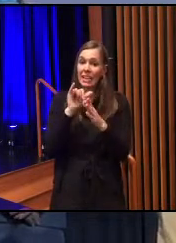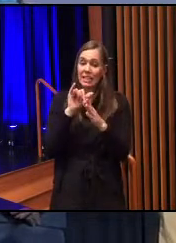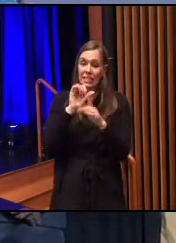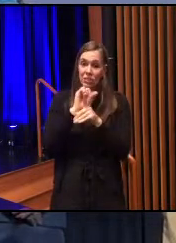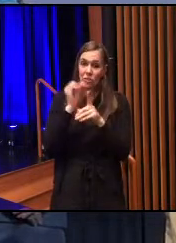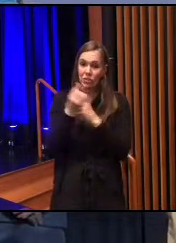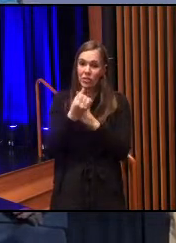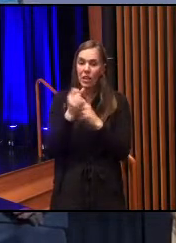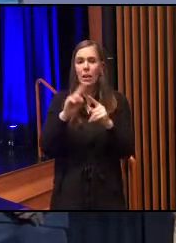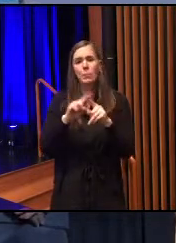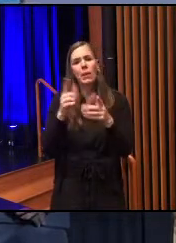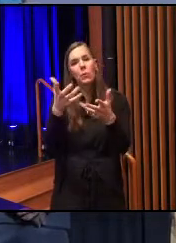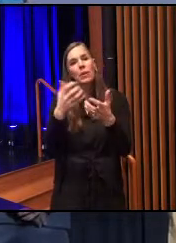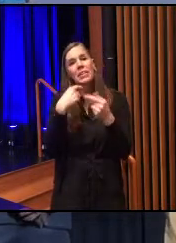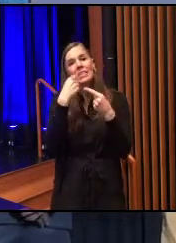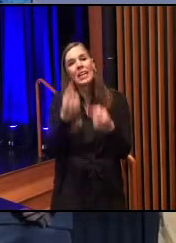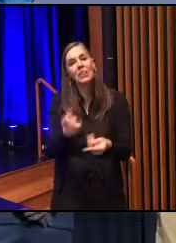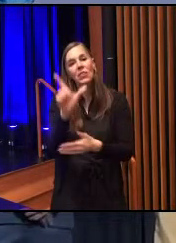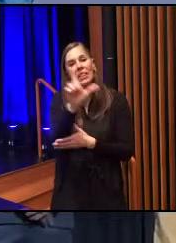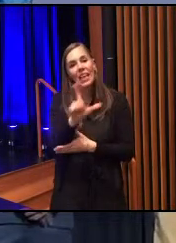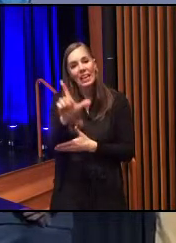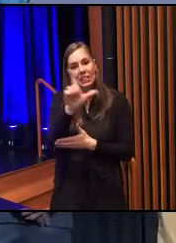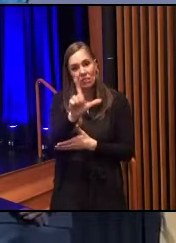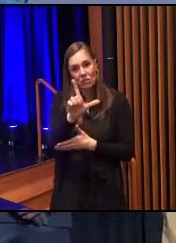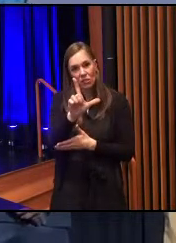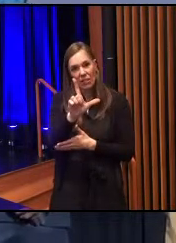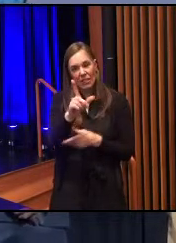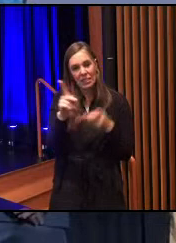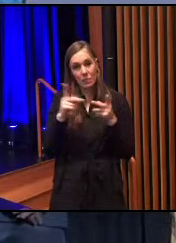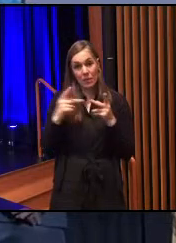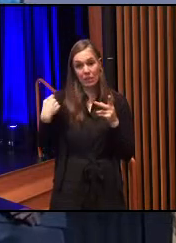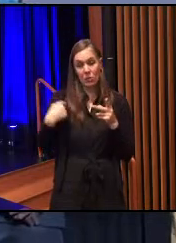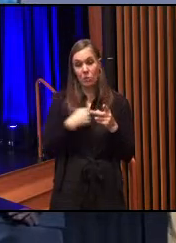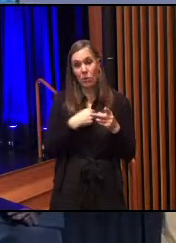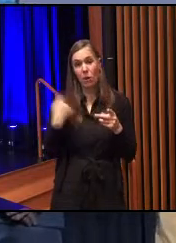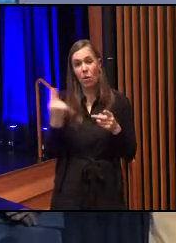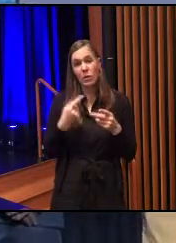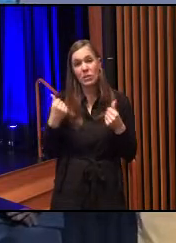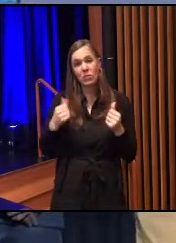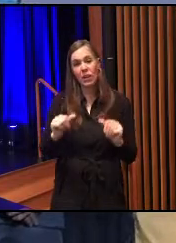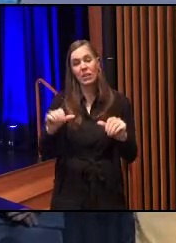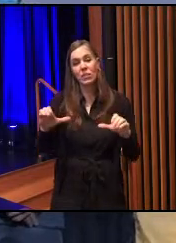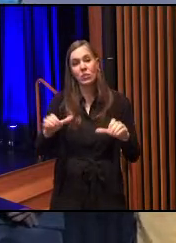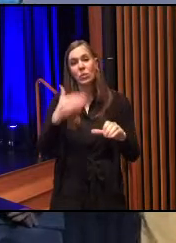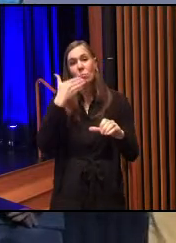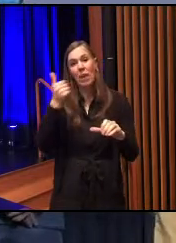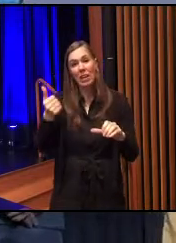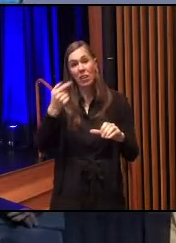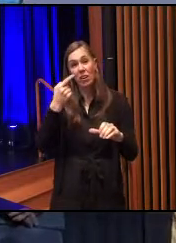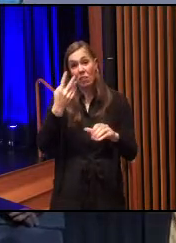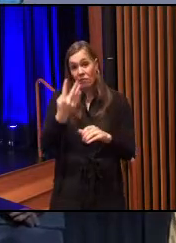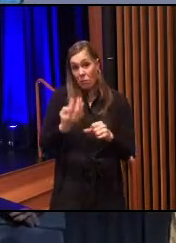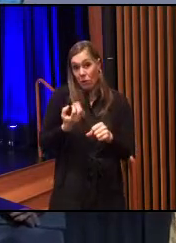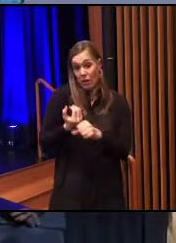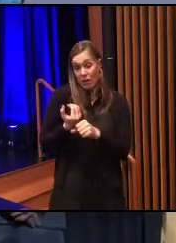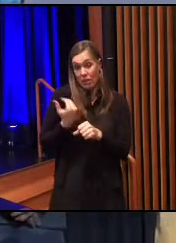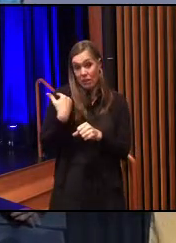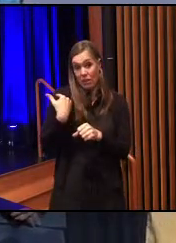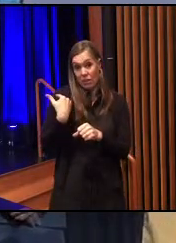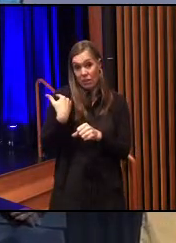is a place where we are always seeking to do better by our constituents. Four years ago,